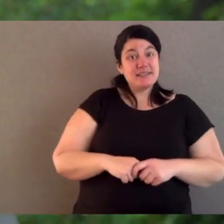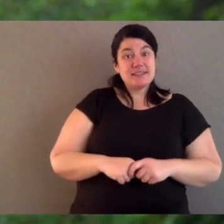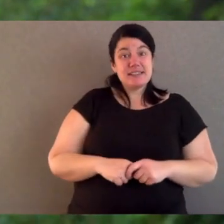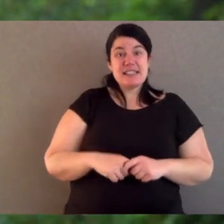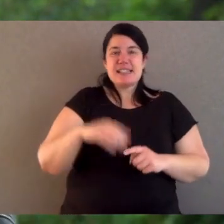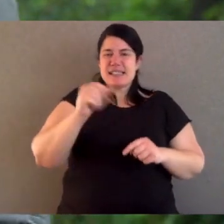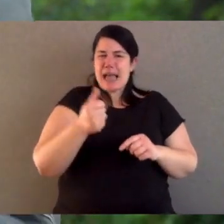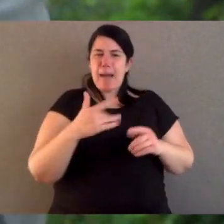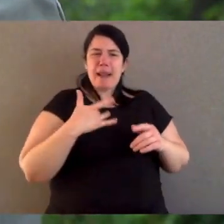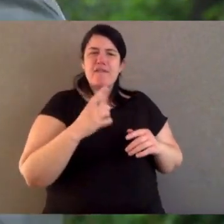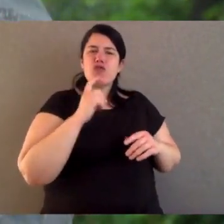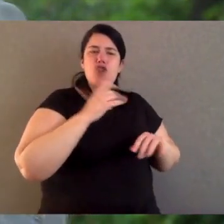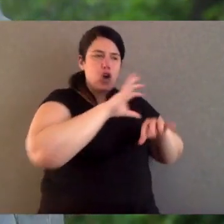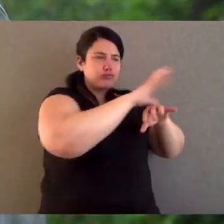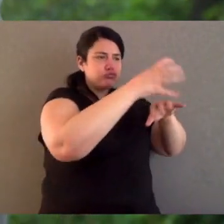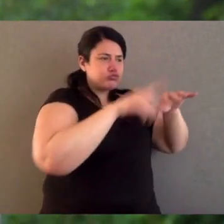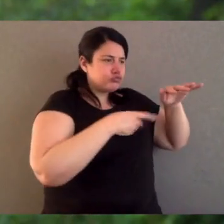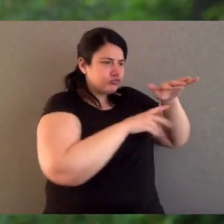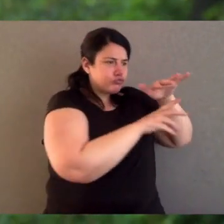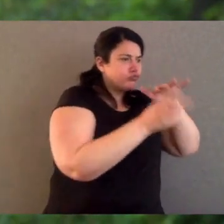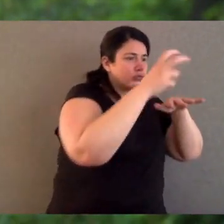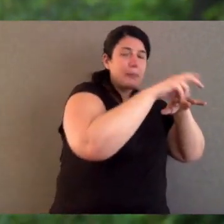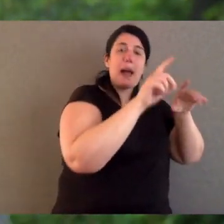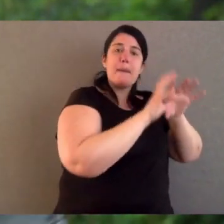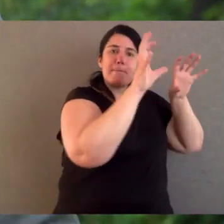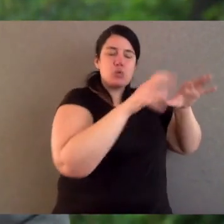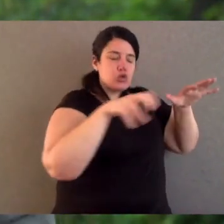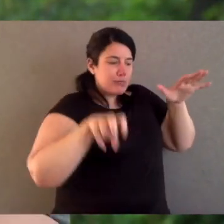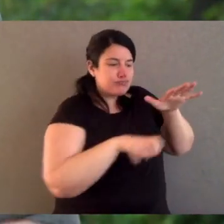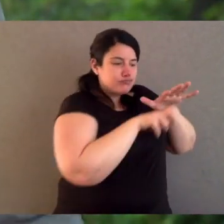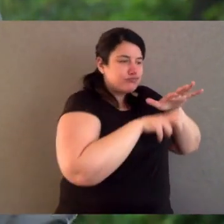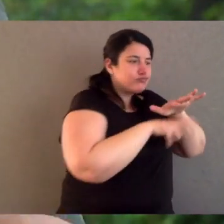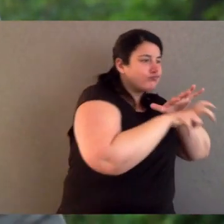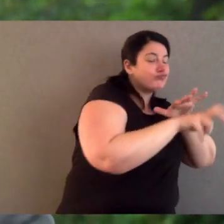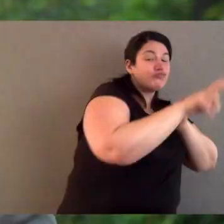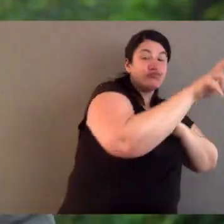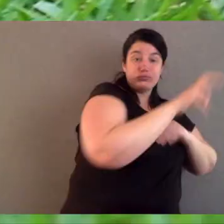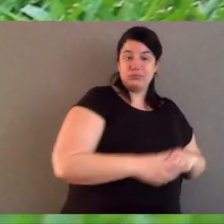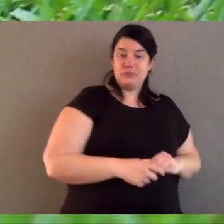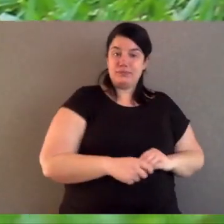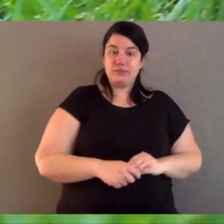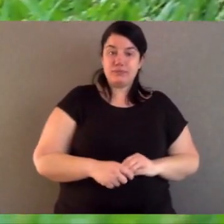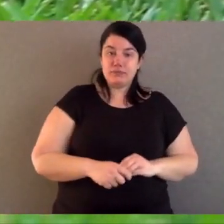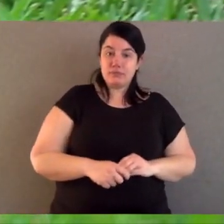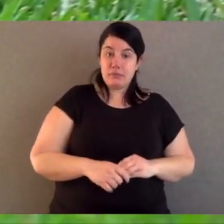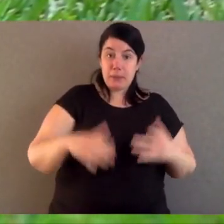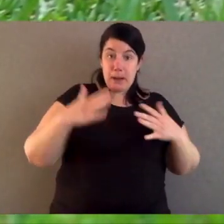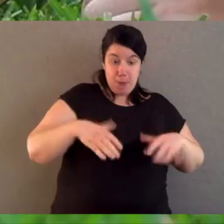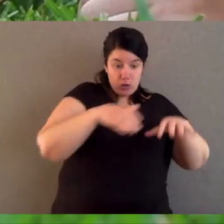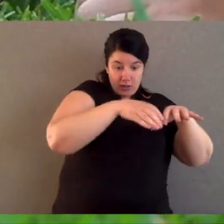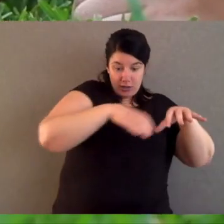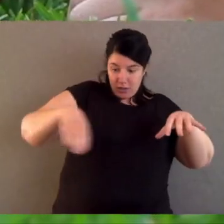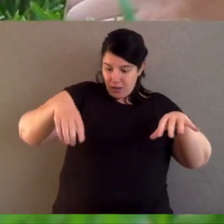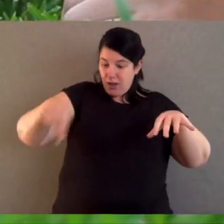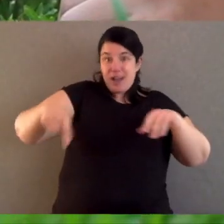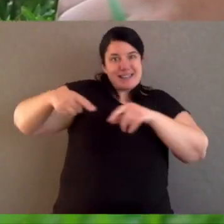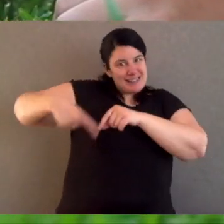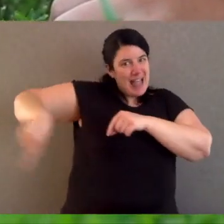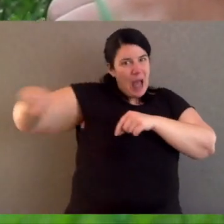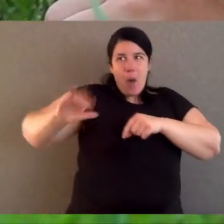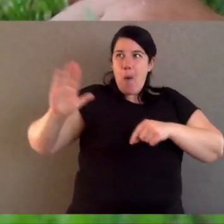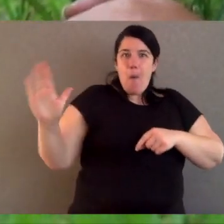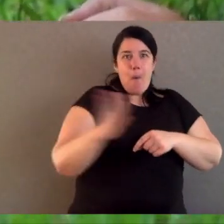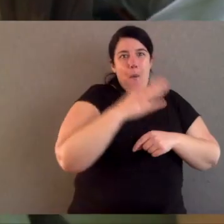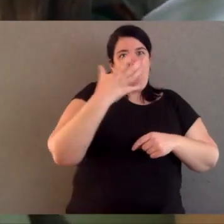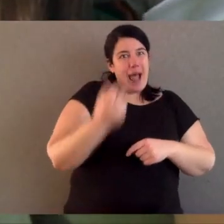or mountain pygmy possum, can clamper around rocks, but it still uses small bushes. Now, come down the body, they all have a